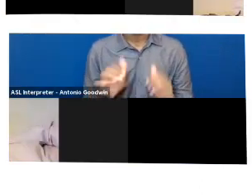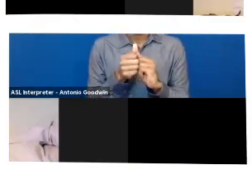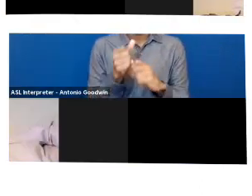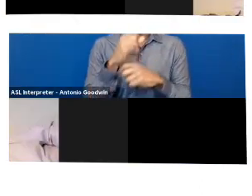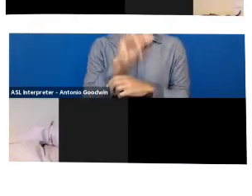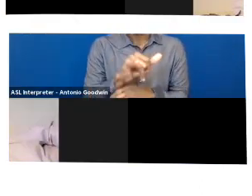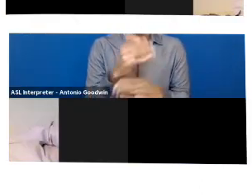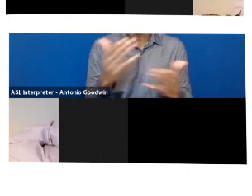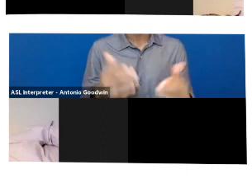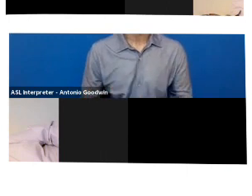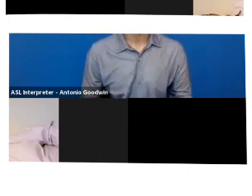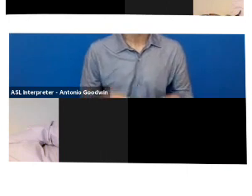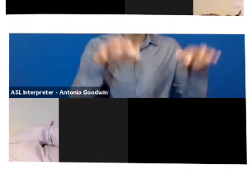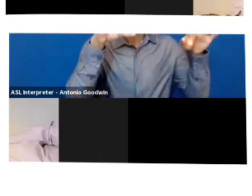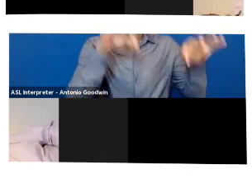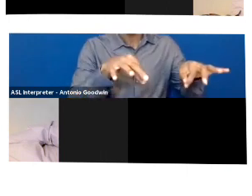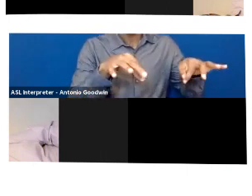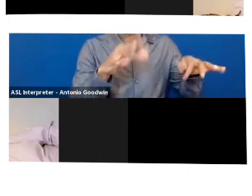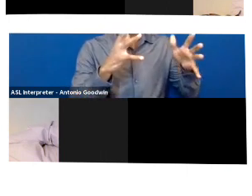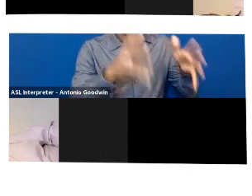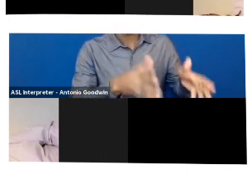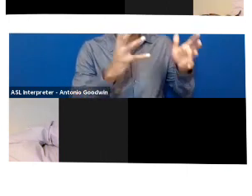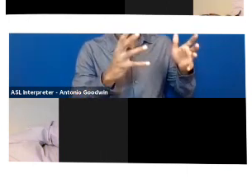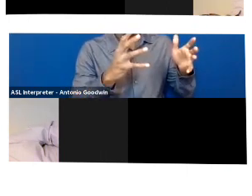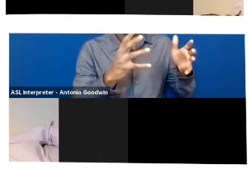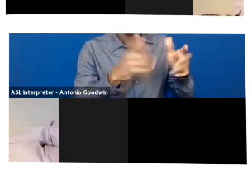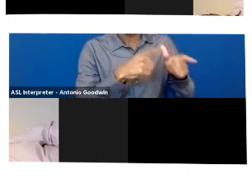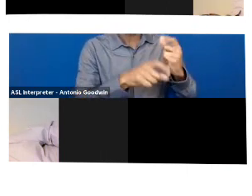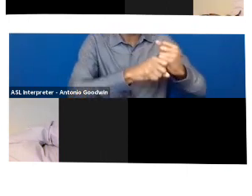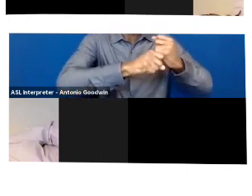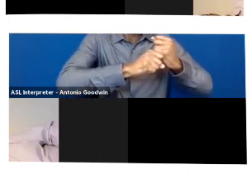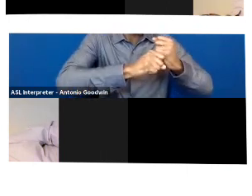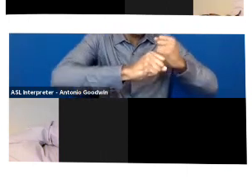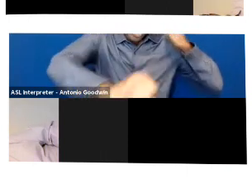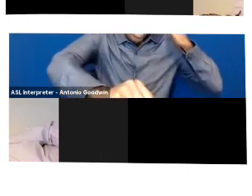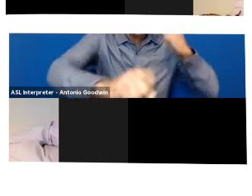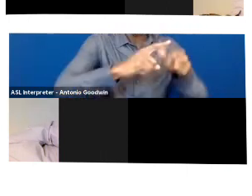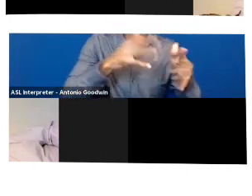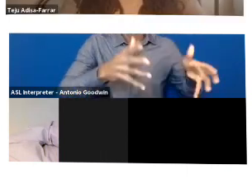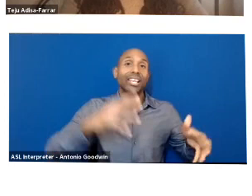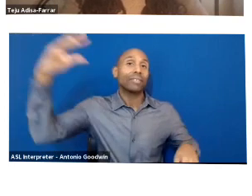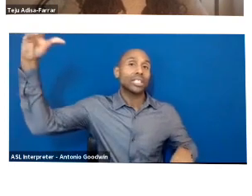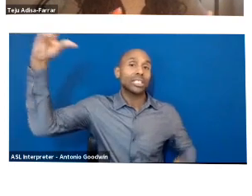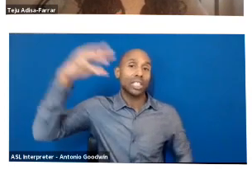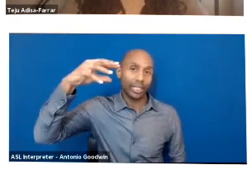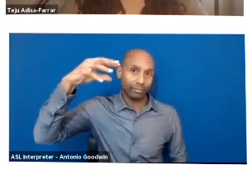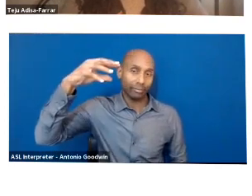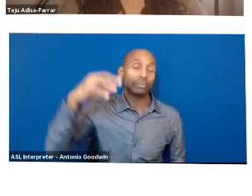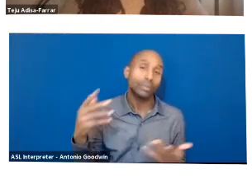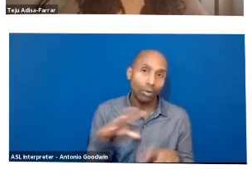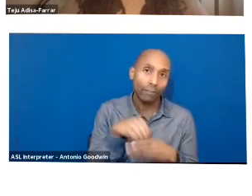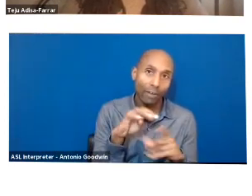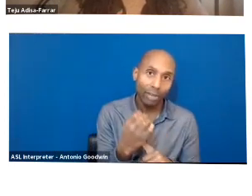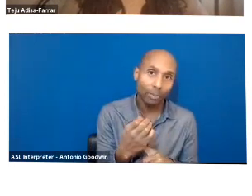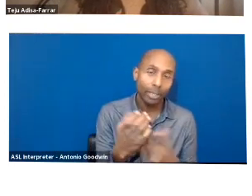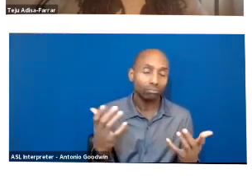stretching, and sun bleaching. So again, this slow process that has to do with the environment and the climate. You soak the bark so it